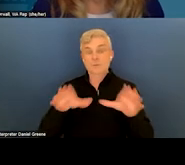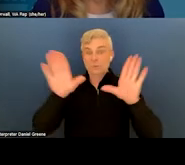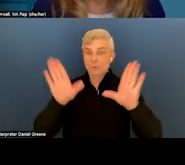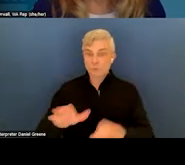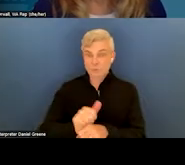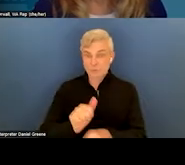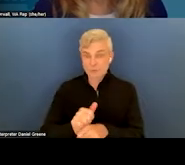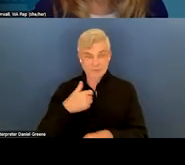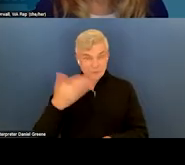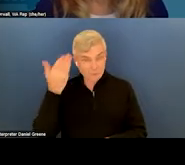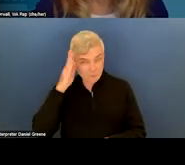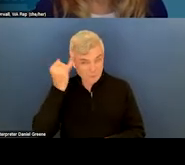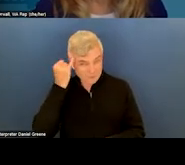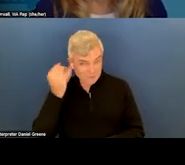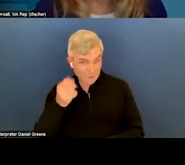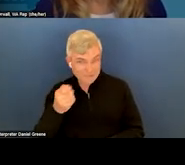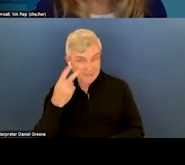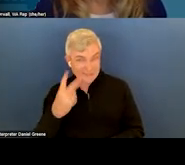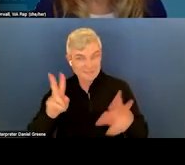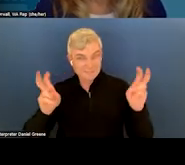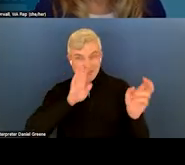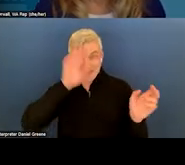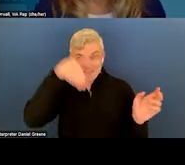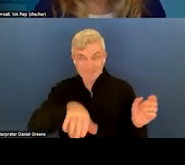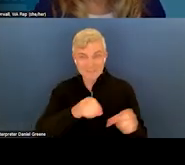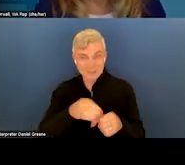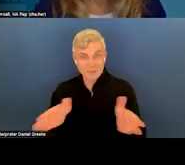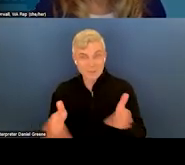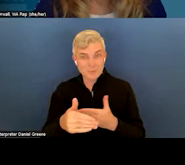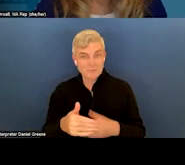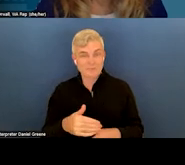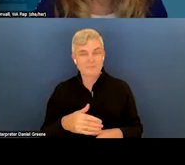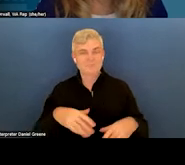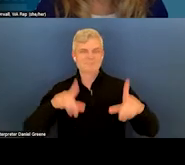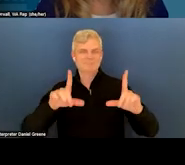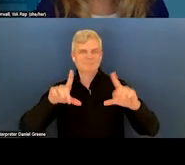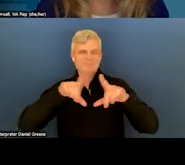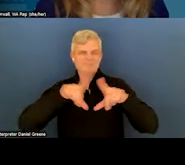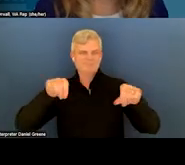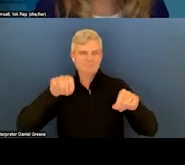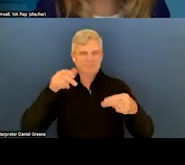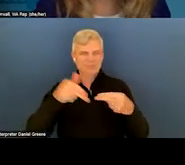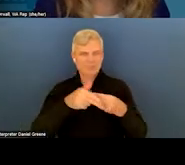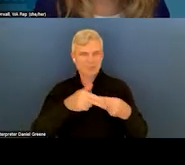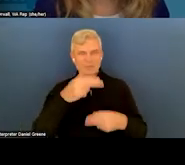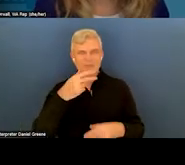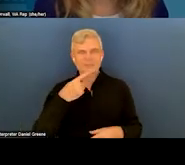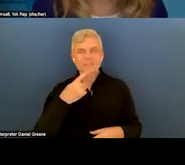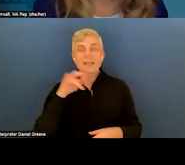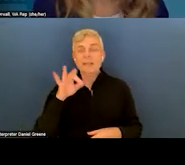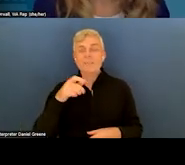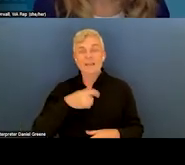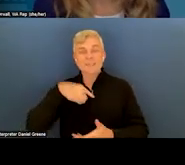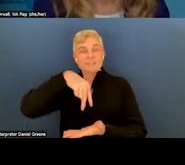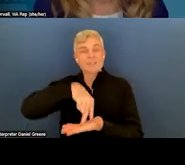the elephant in the room there, but it says, sometimes, even if I stand in the middle of the room, no one